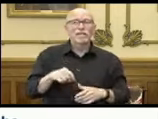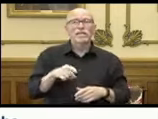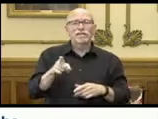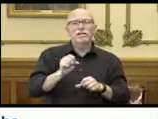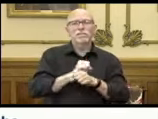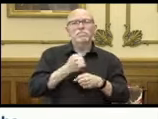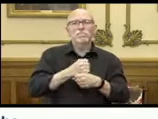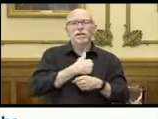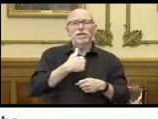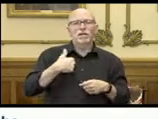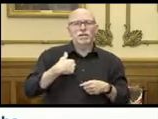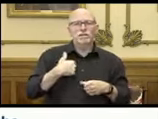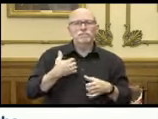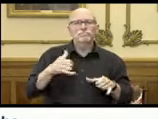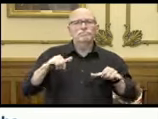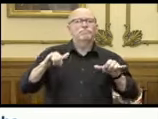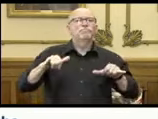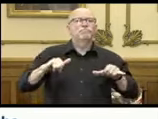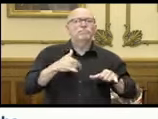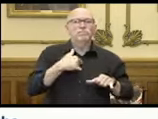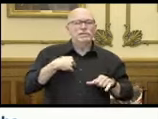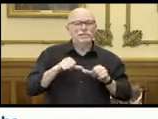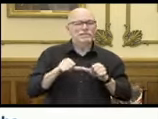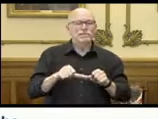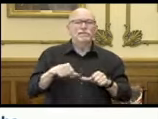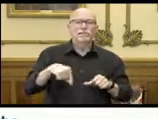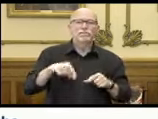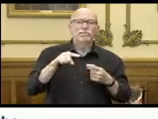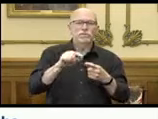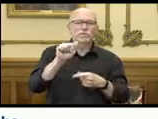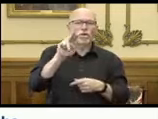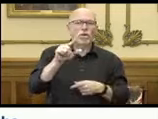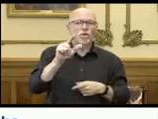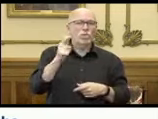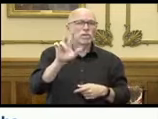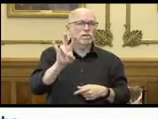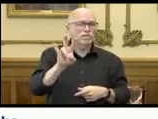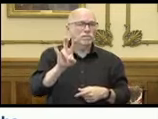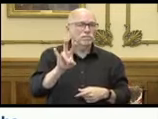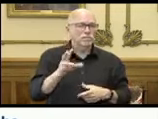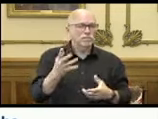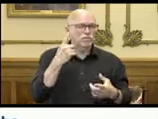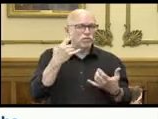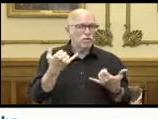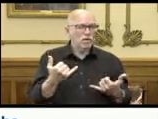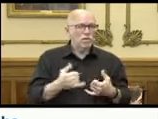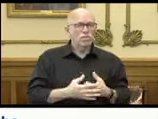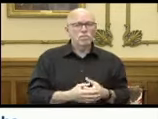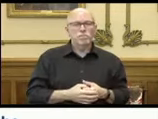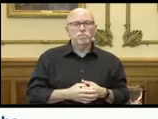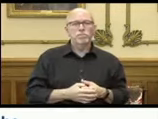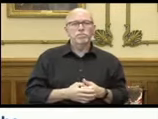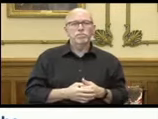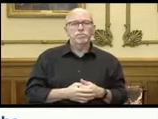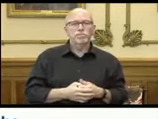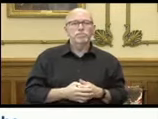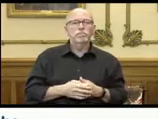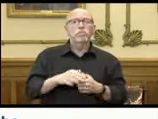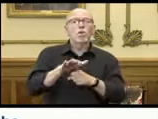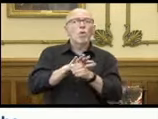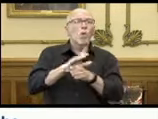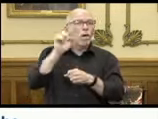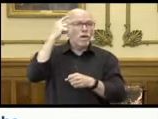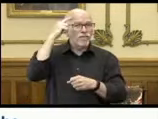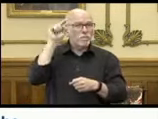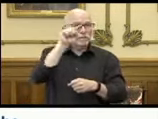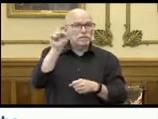caused us to say we're going to remain here through August 27th as it stands right now. Local governments,